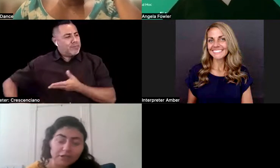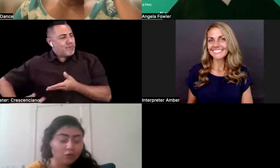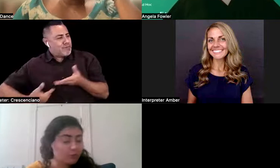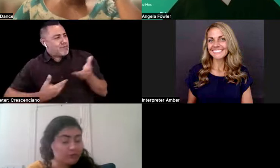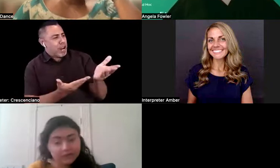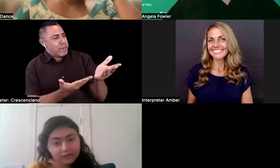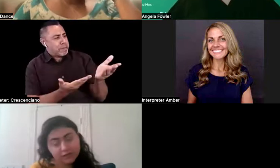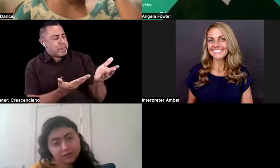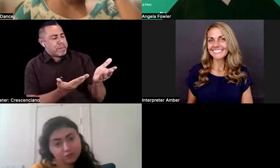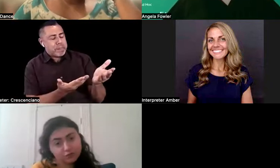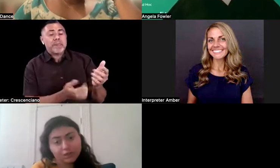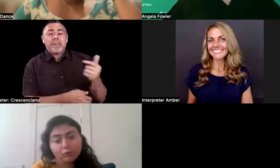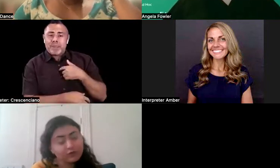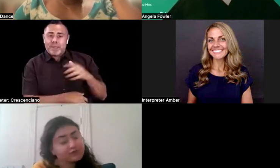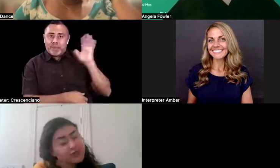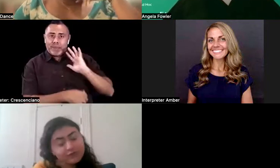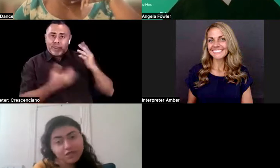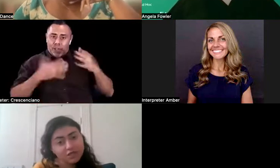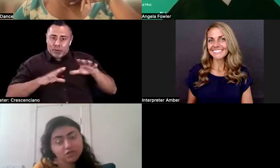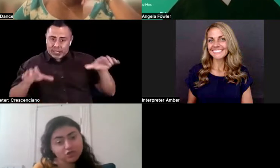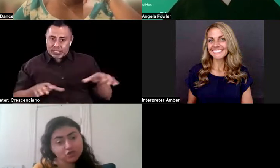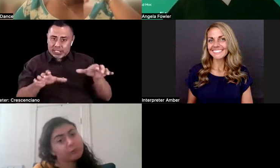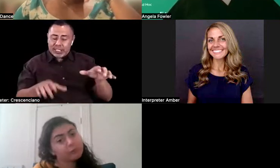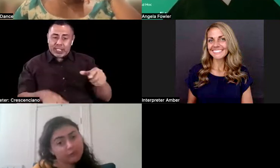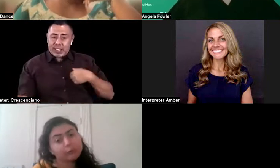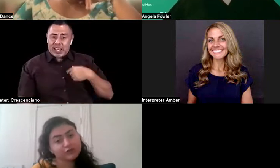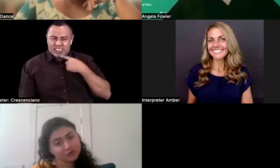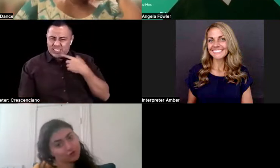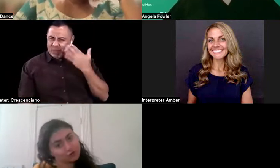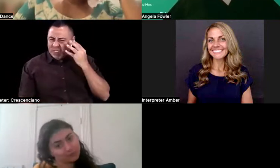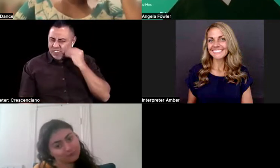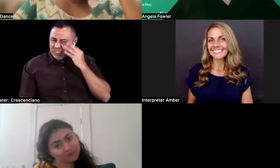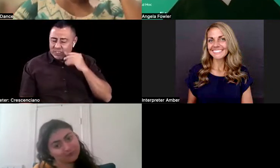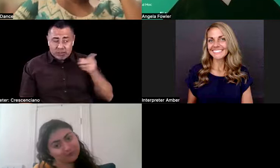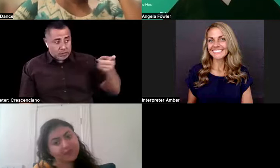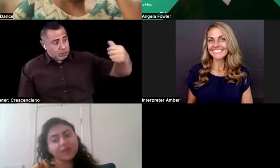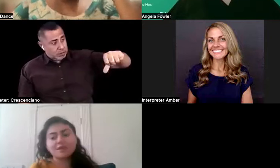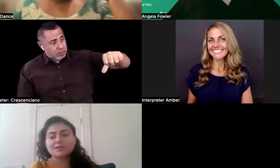the beginning and no one said anything to me. I would have never taken this job if it was an issue.